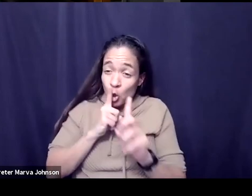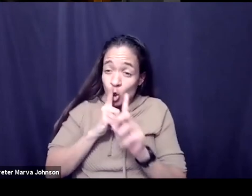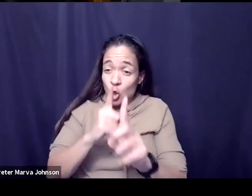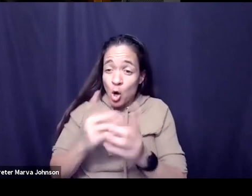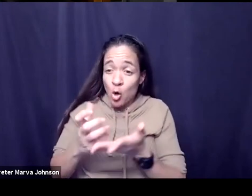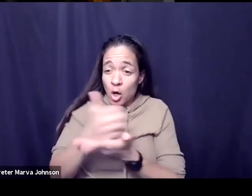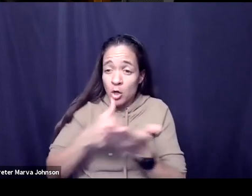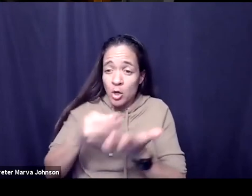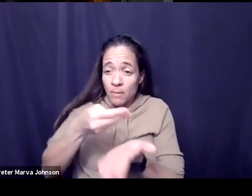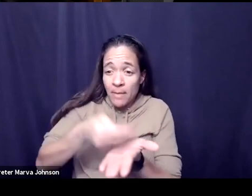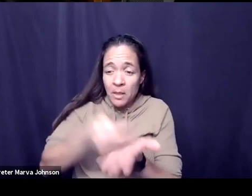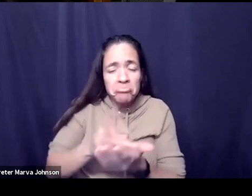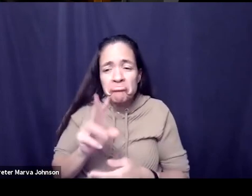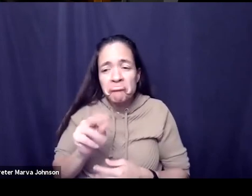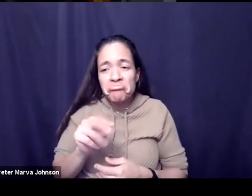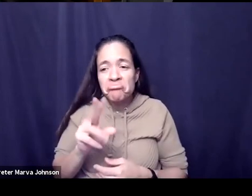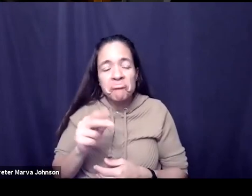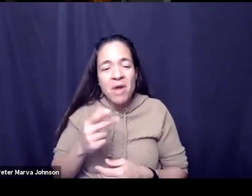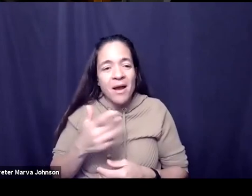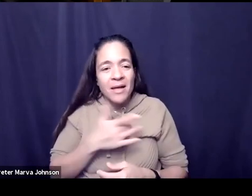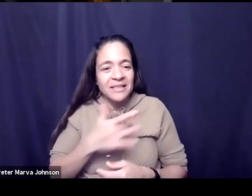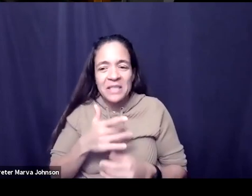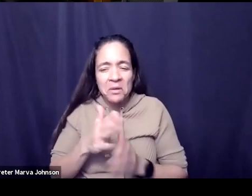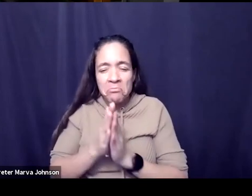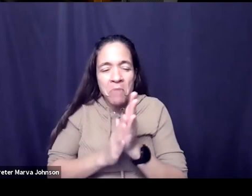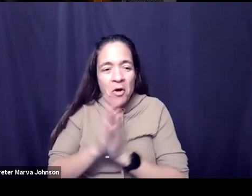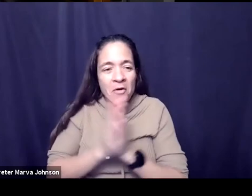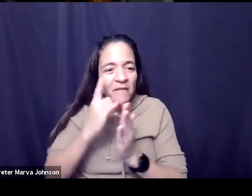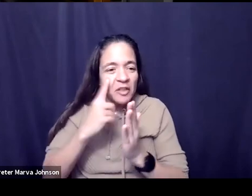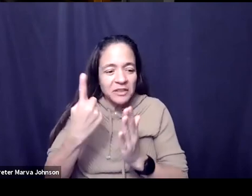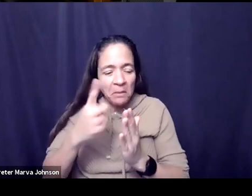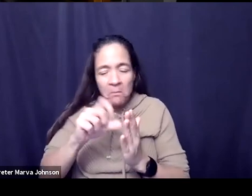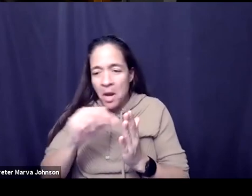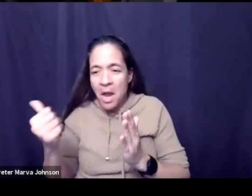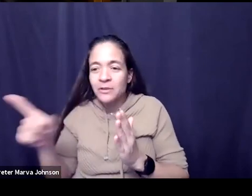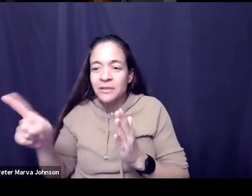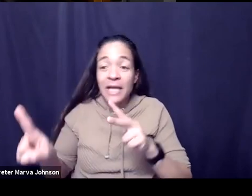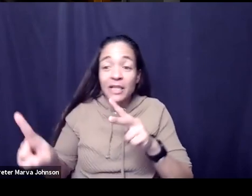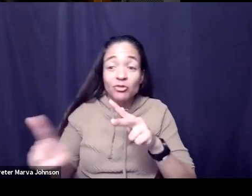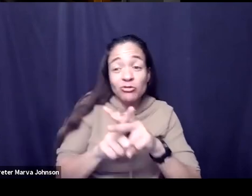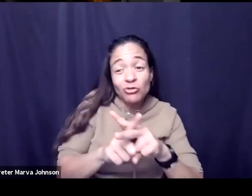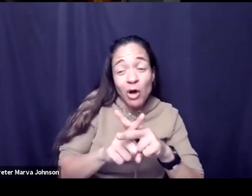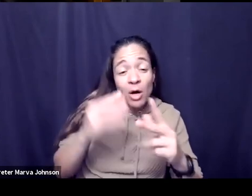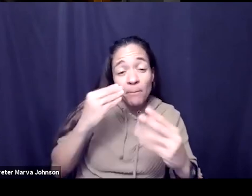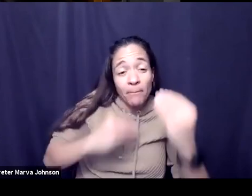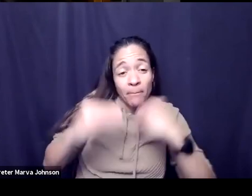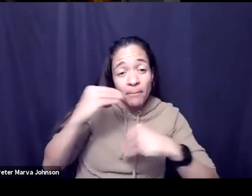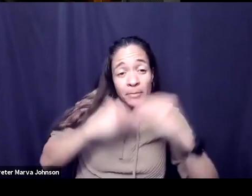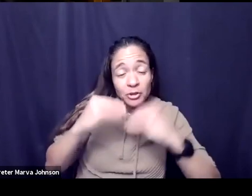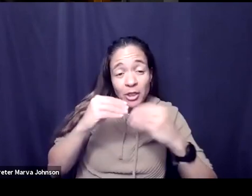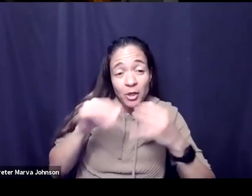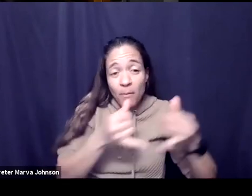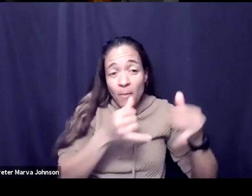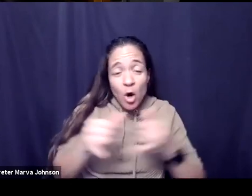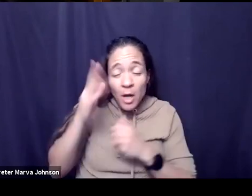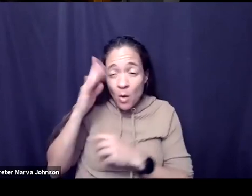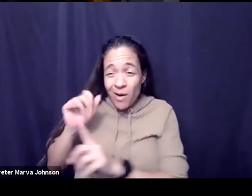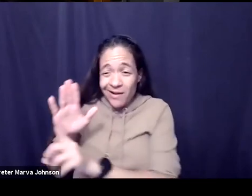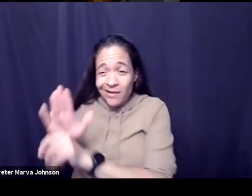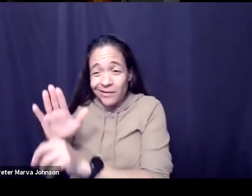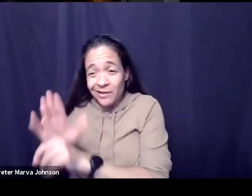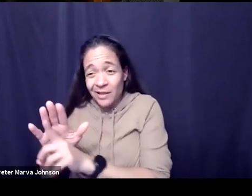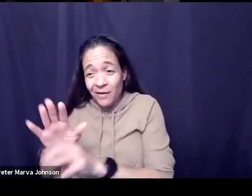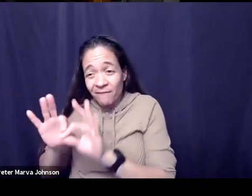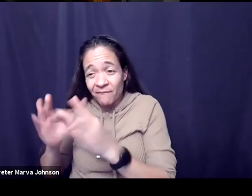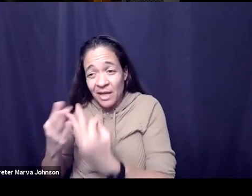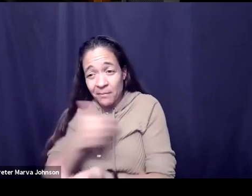motivated for something else you can't pick the funk they are they are showing up to the dinner party because um they lost a family member like i did